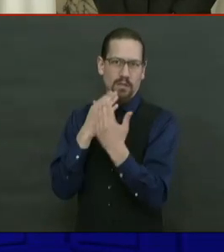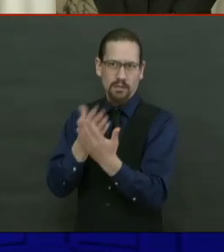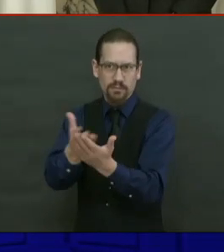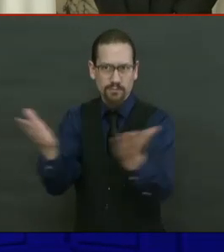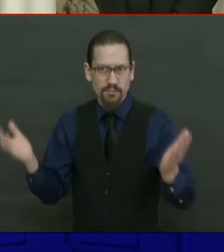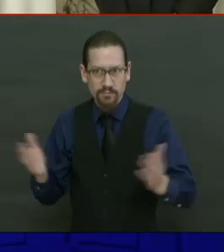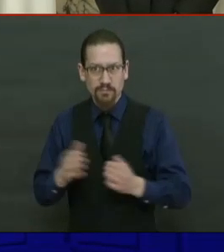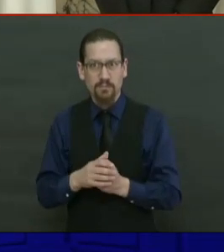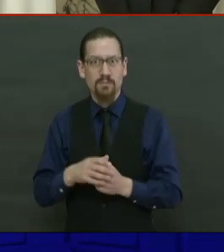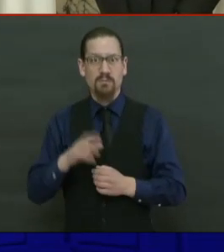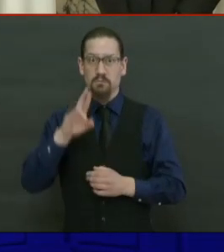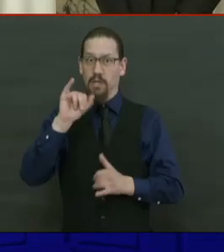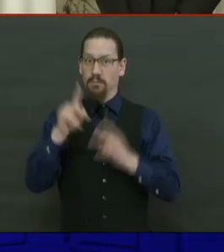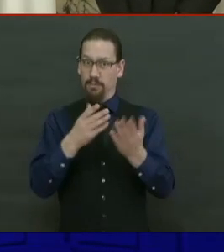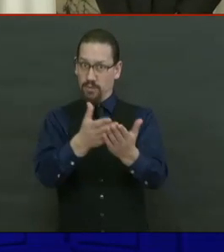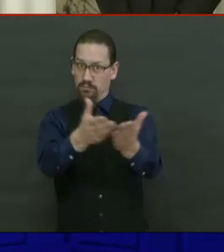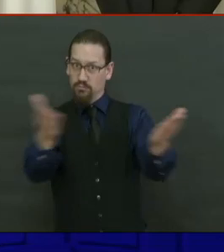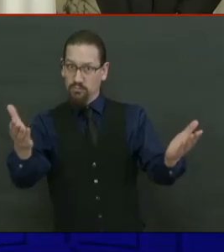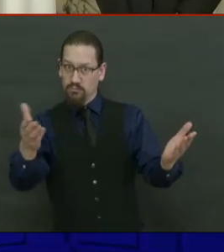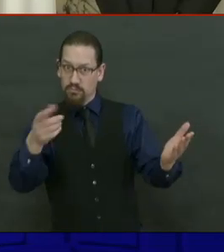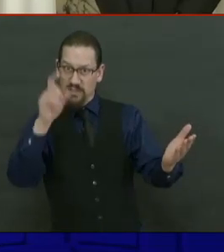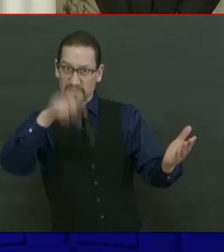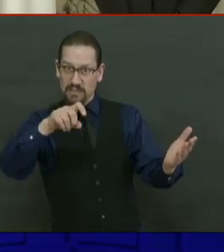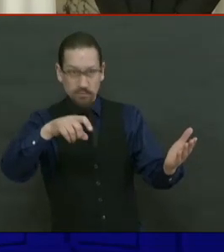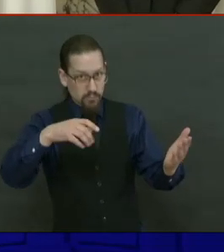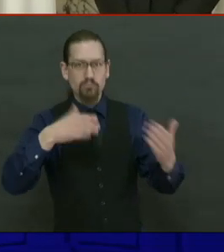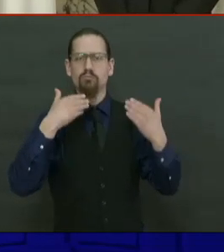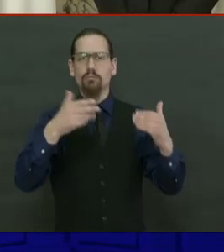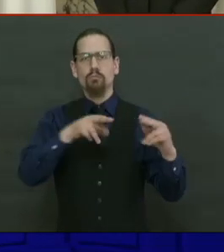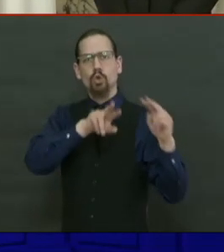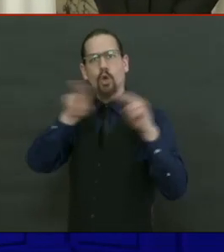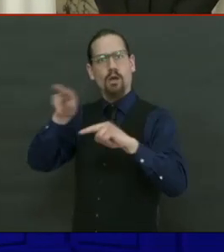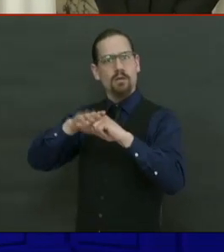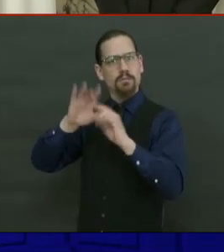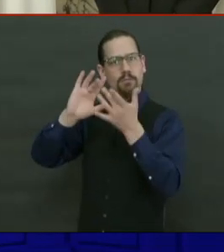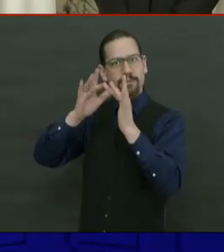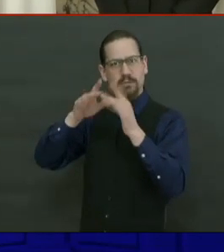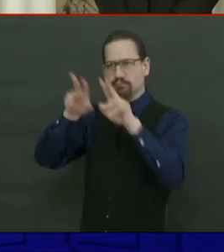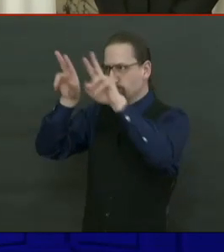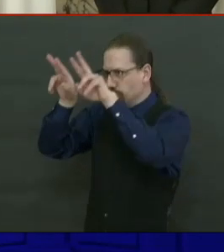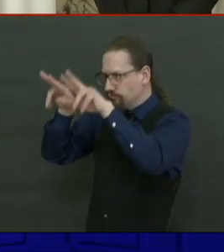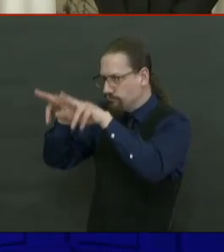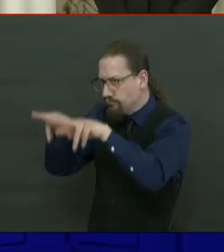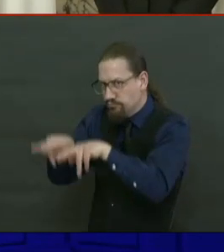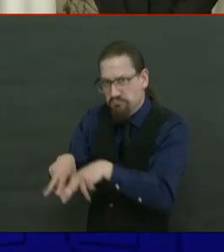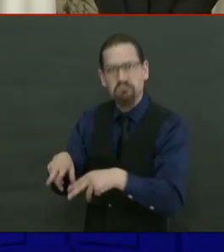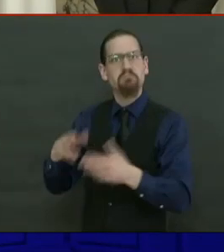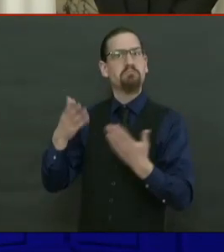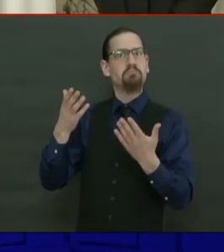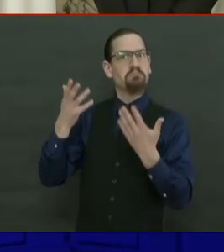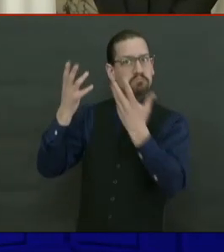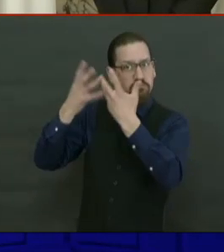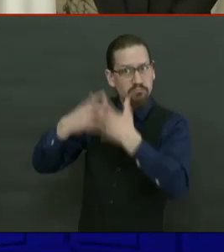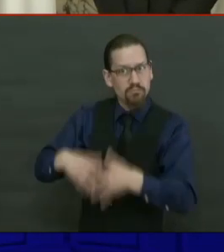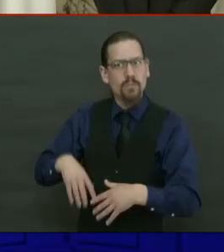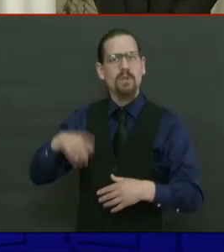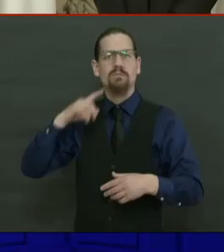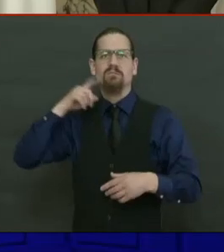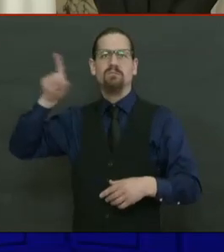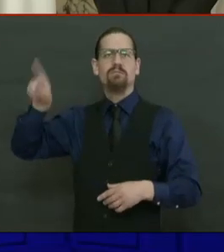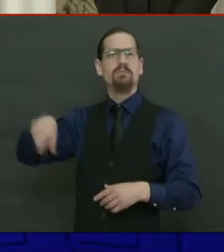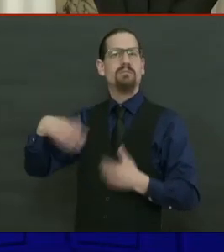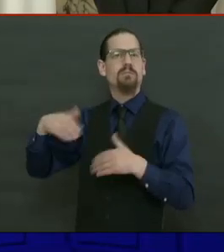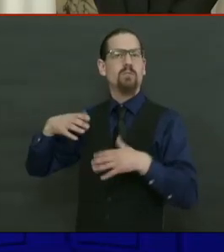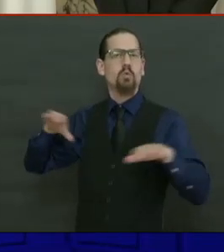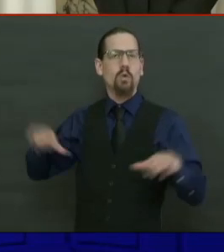to take a minute and go on the DBR website and look at the list of those 20 financial institutions who are doing the right thing for the right